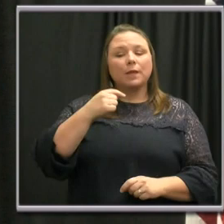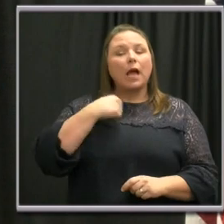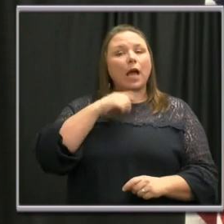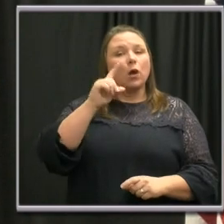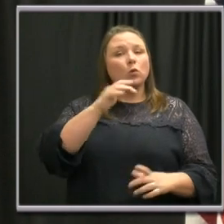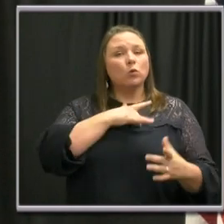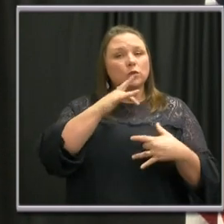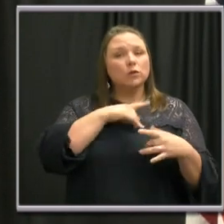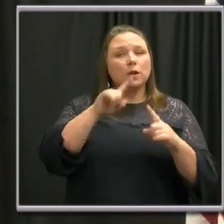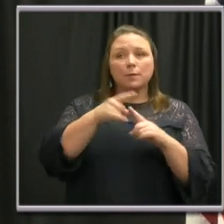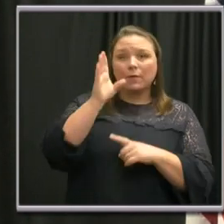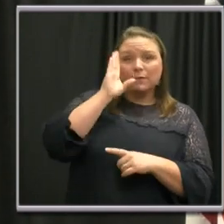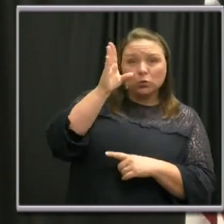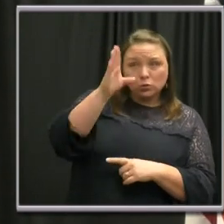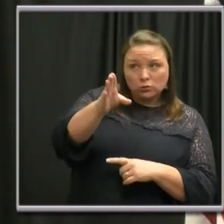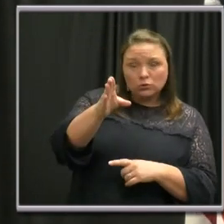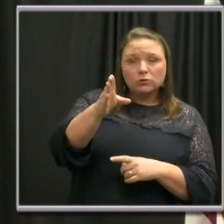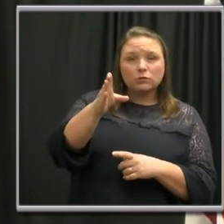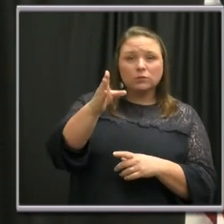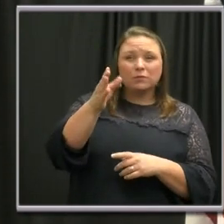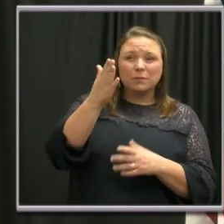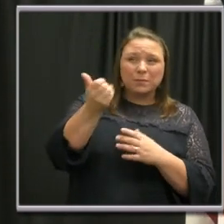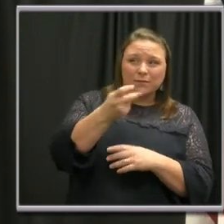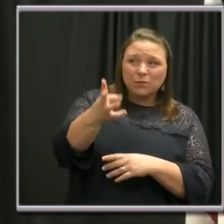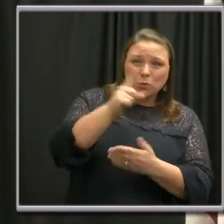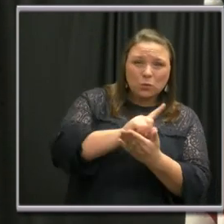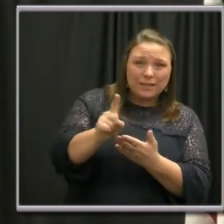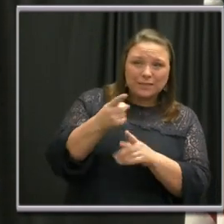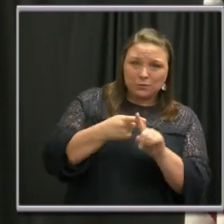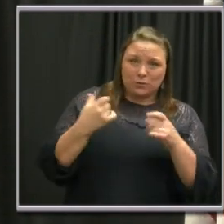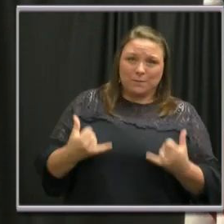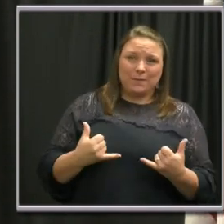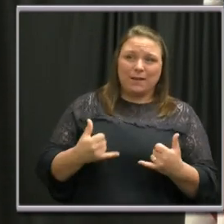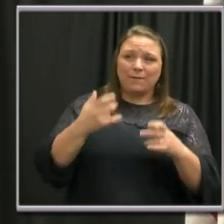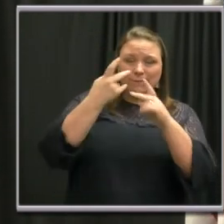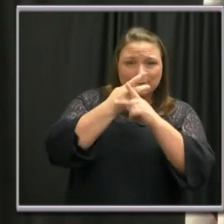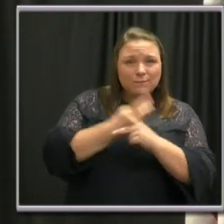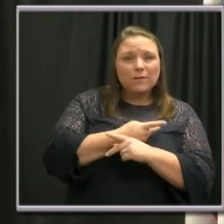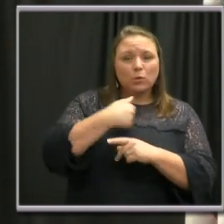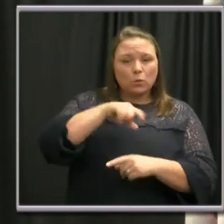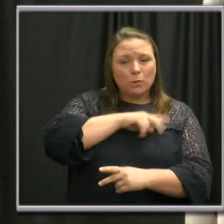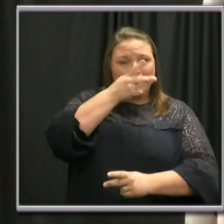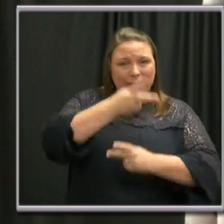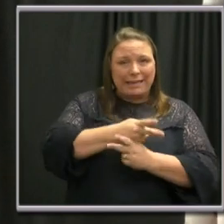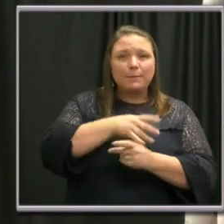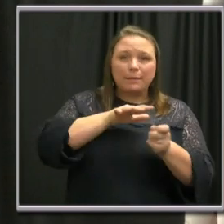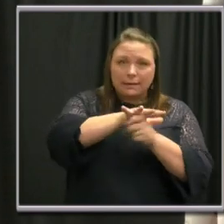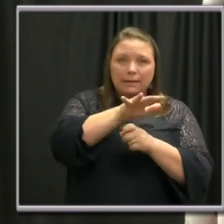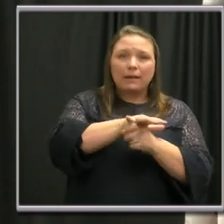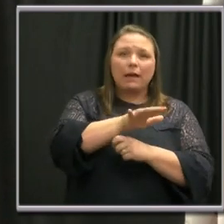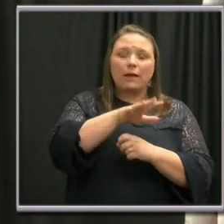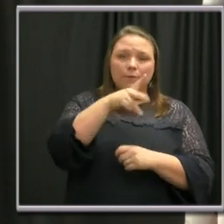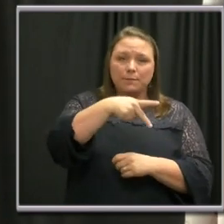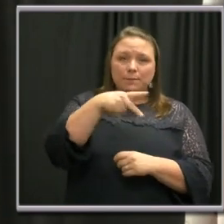myself about the future, the next few weeks, making sure that we keep that adequate amount.